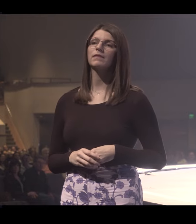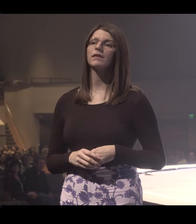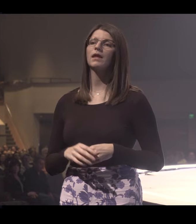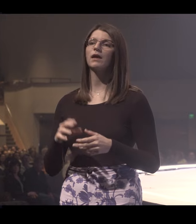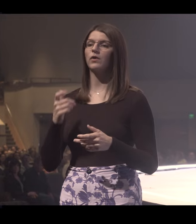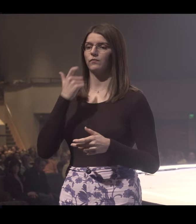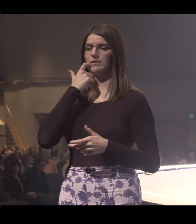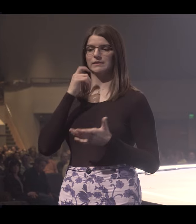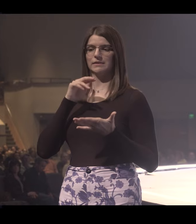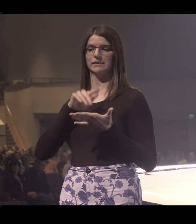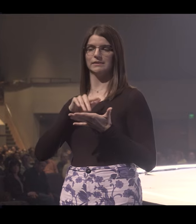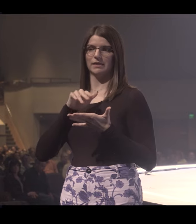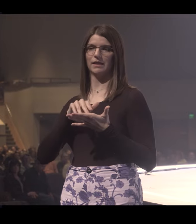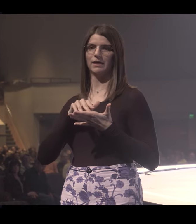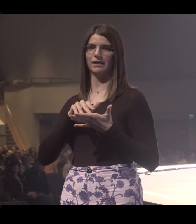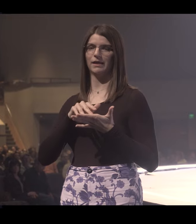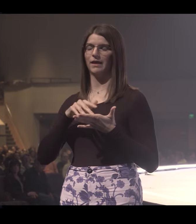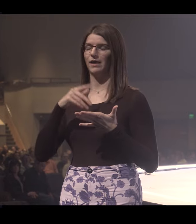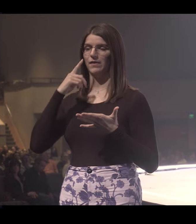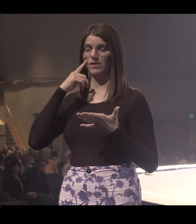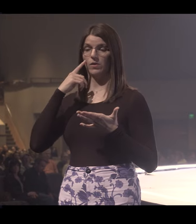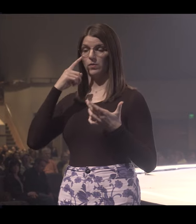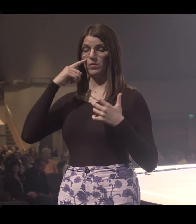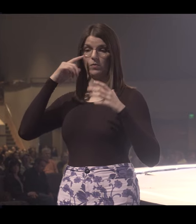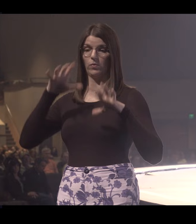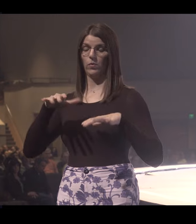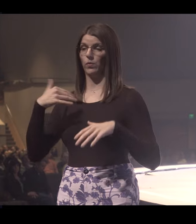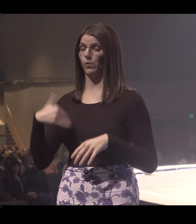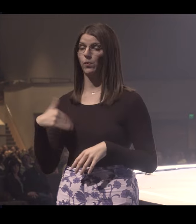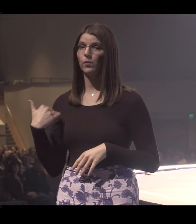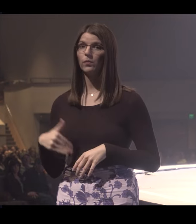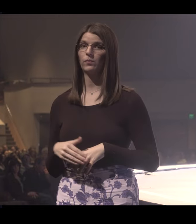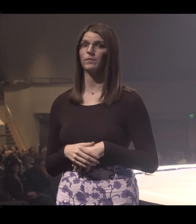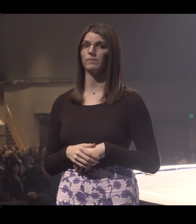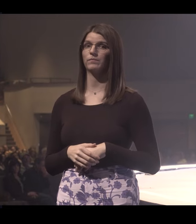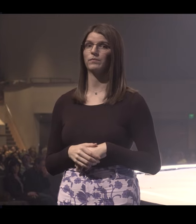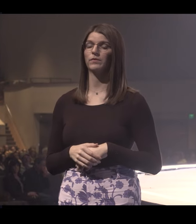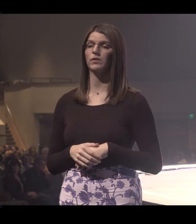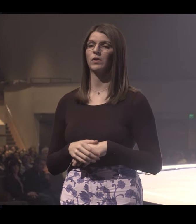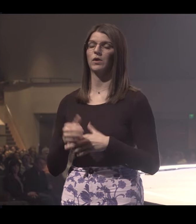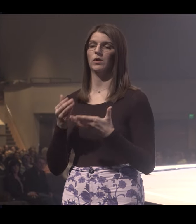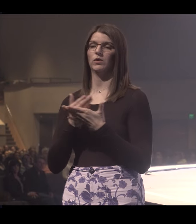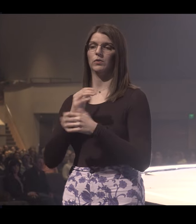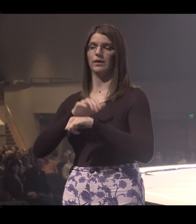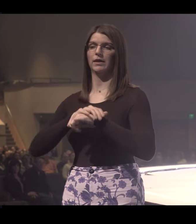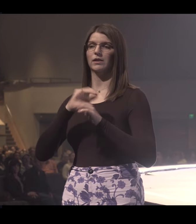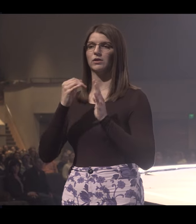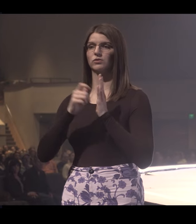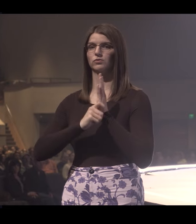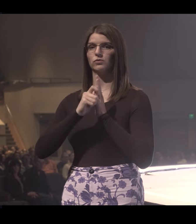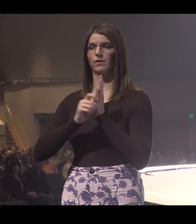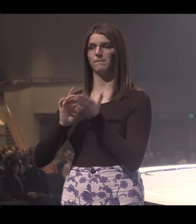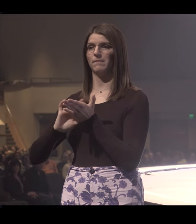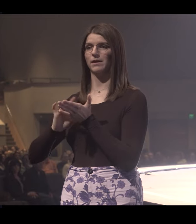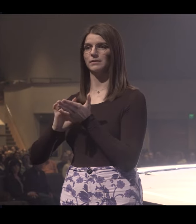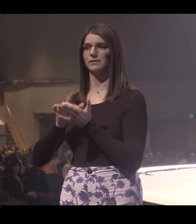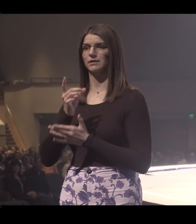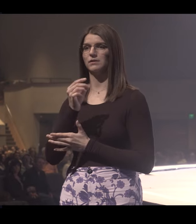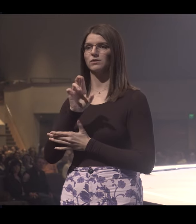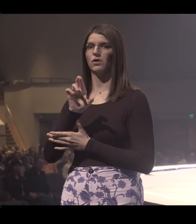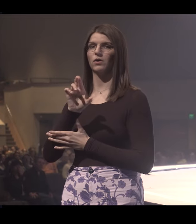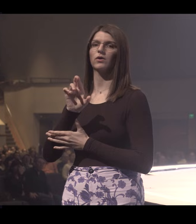There was a study done recently that I think is mind-blowing. It was released in the New England Journal of Medicine by Drs.